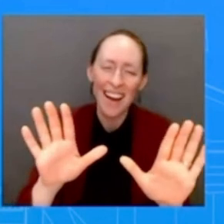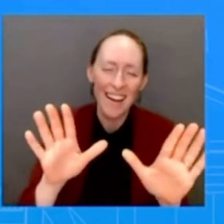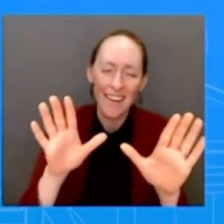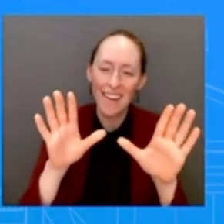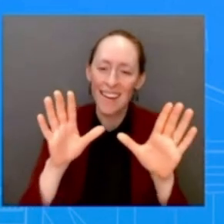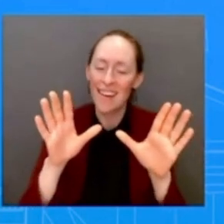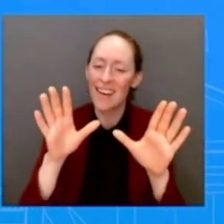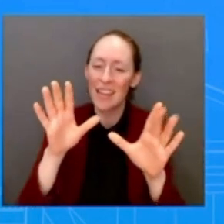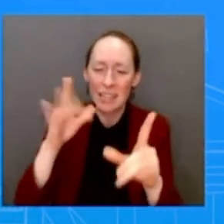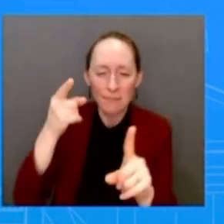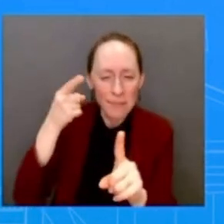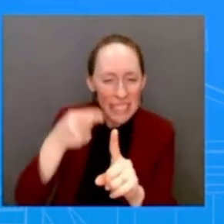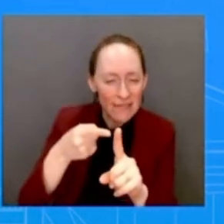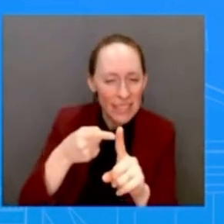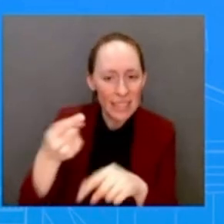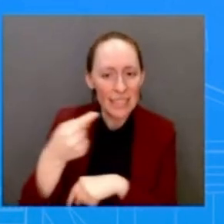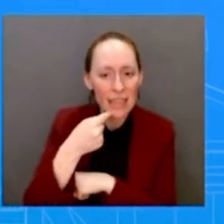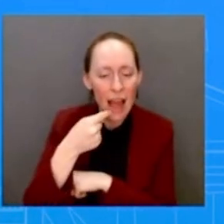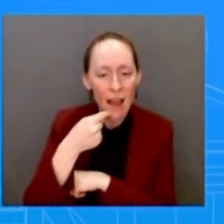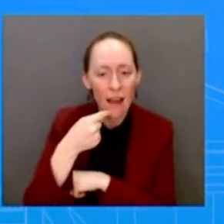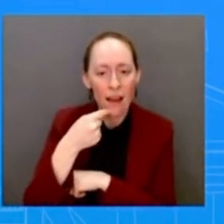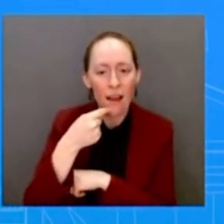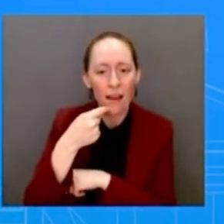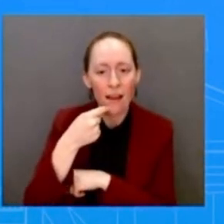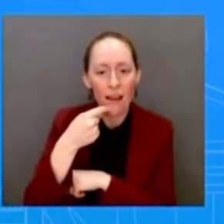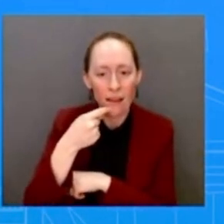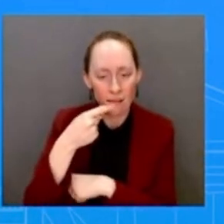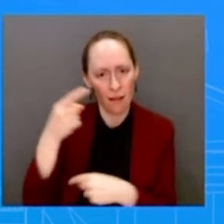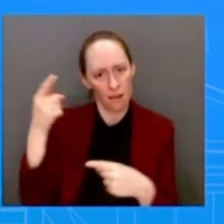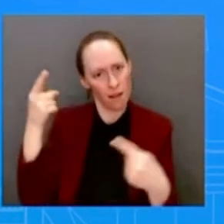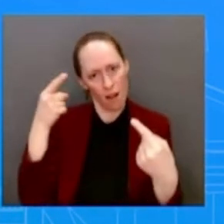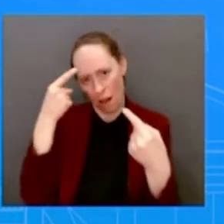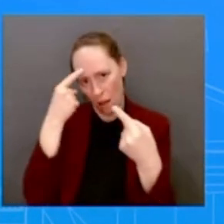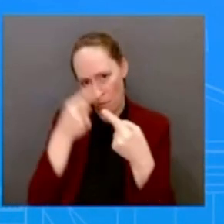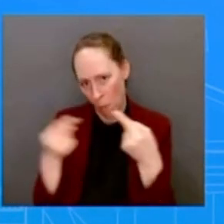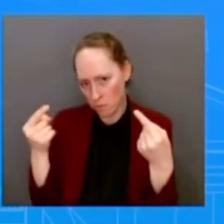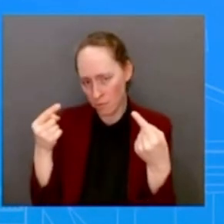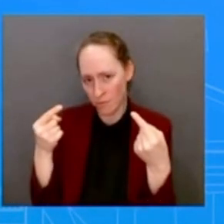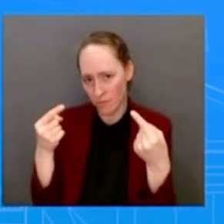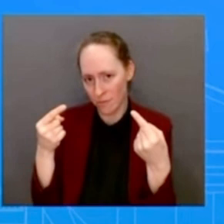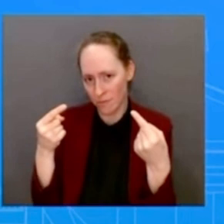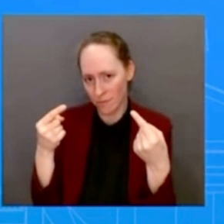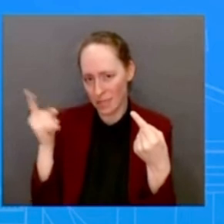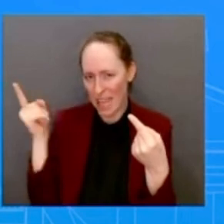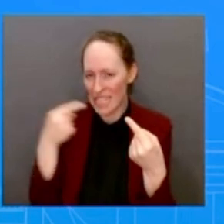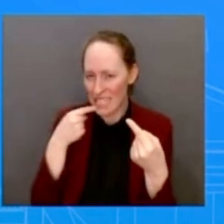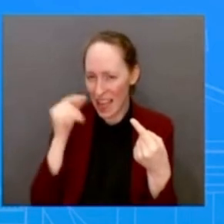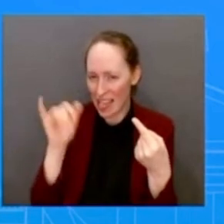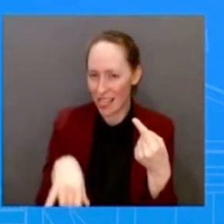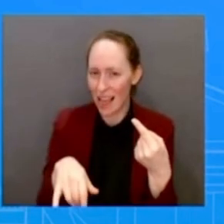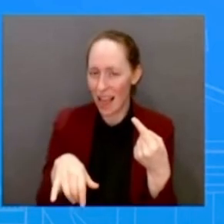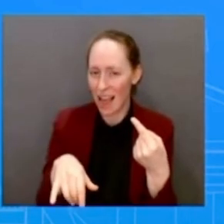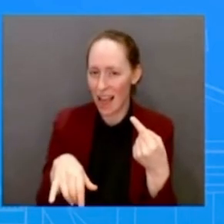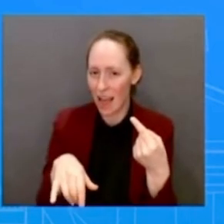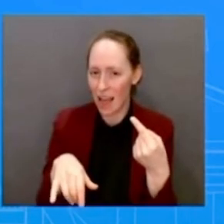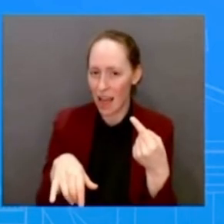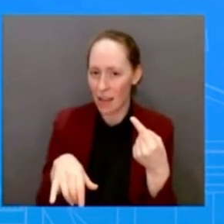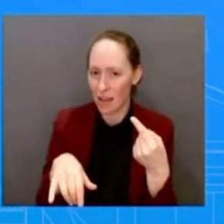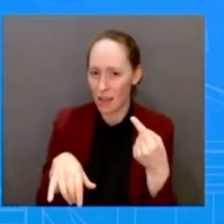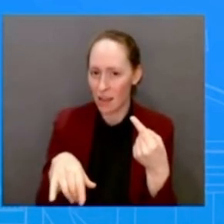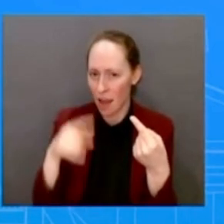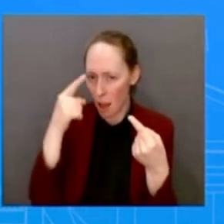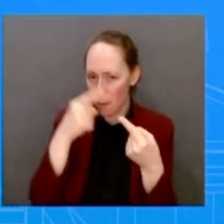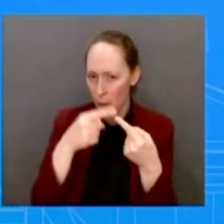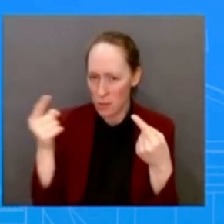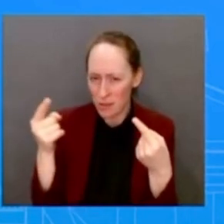So is it that the administration wasn't aware of the content, the specifics of the crime bill, and